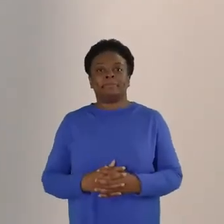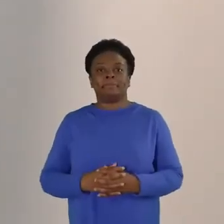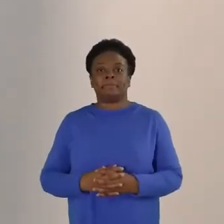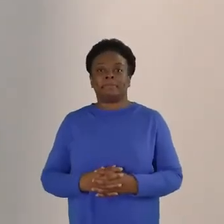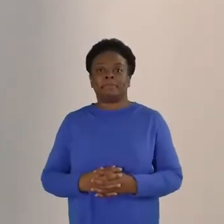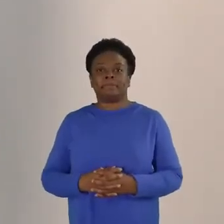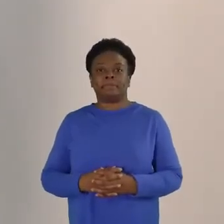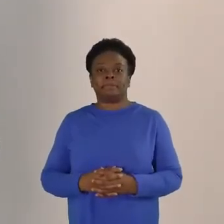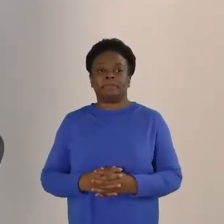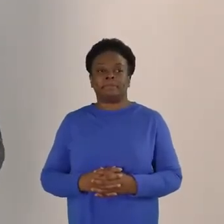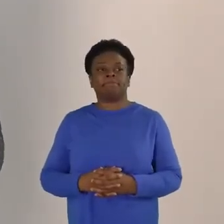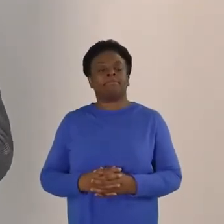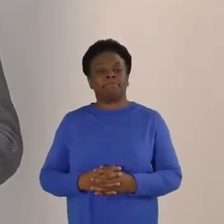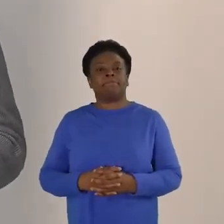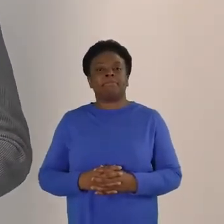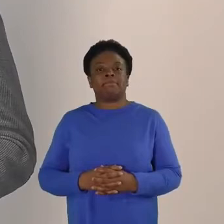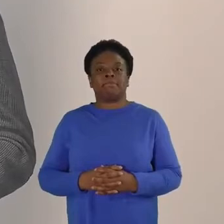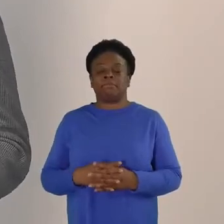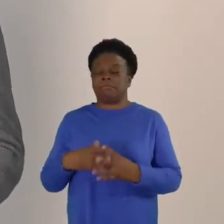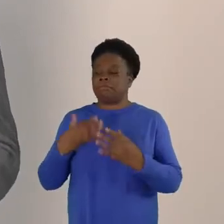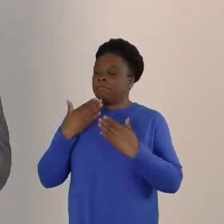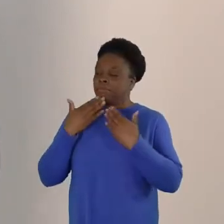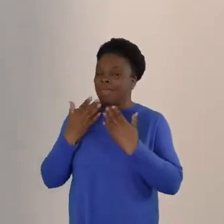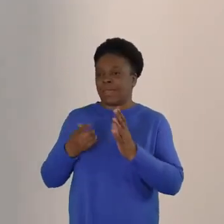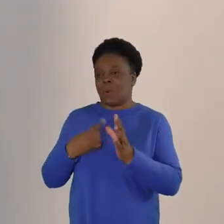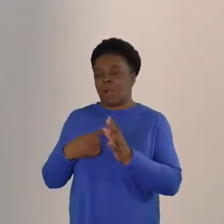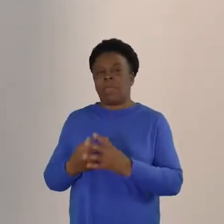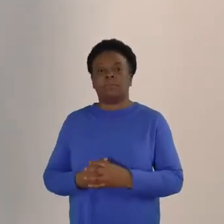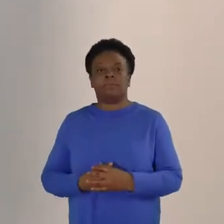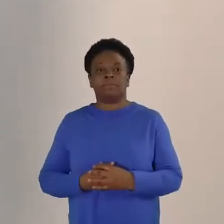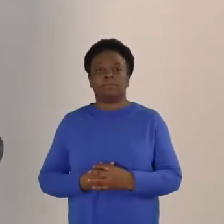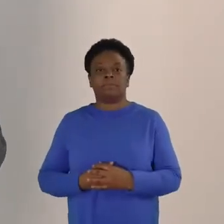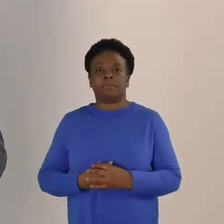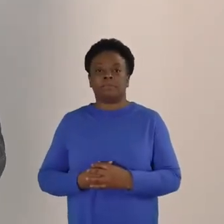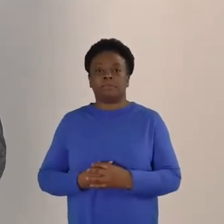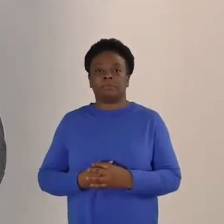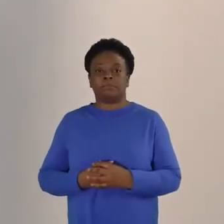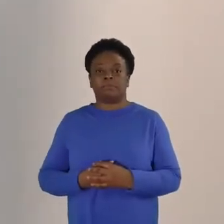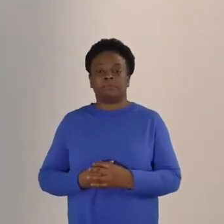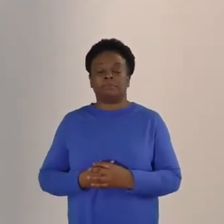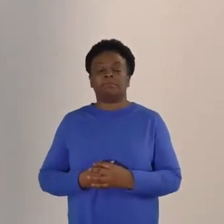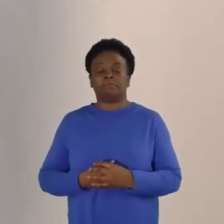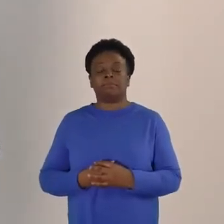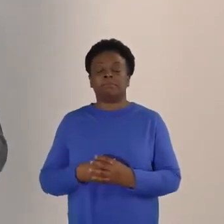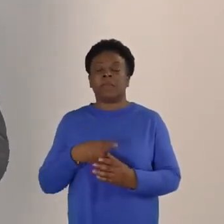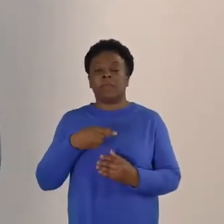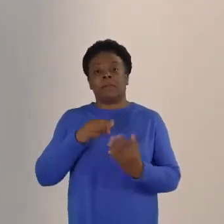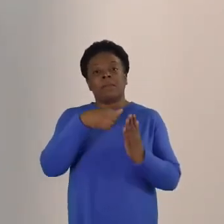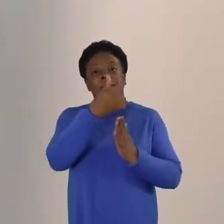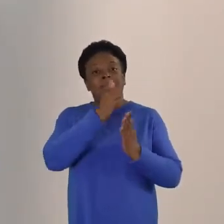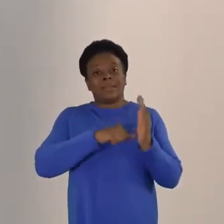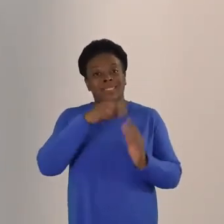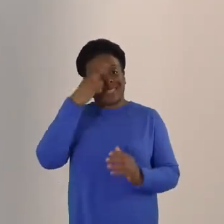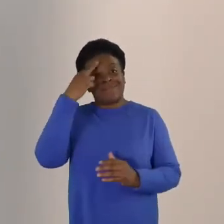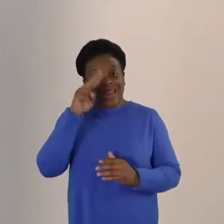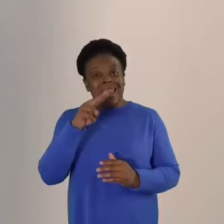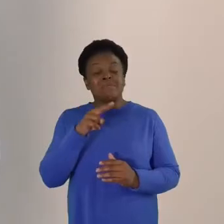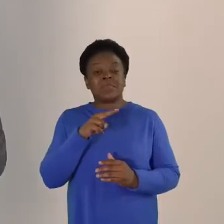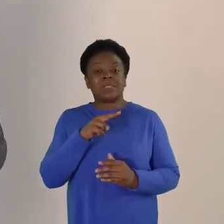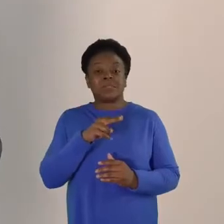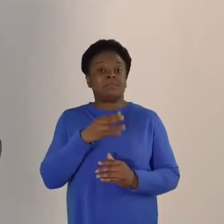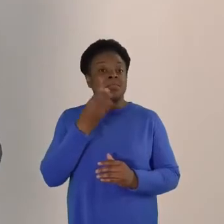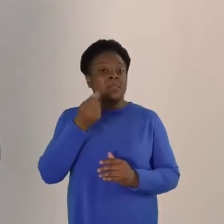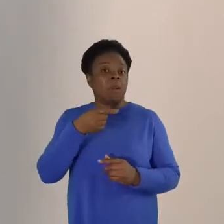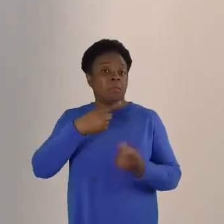Thank you, Arthur. You know, some of those names that we've just heard read, some of them we might recognise, some